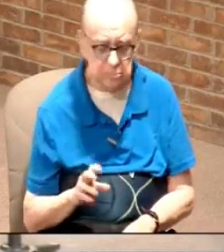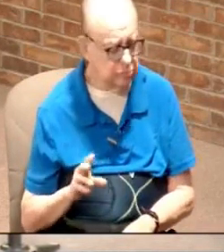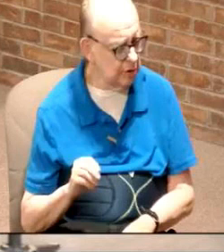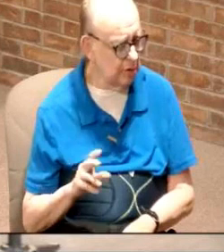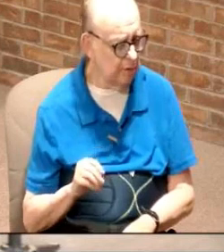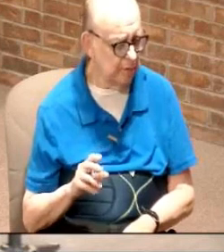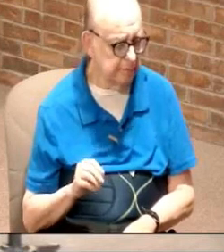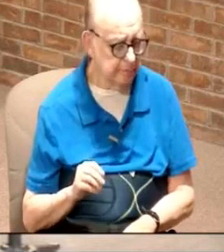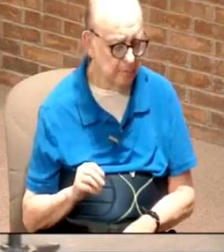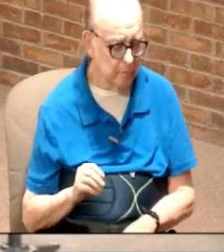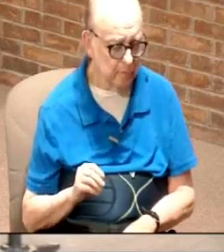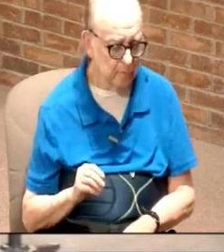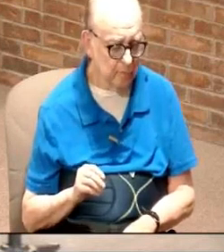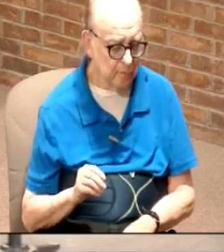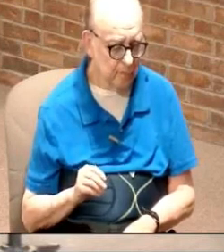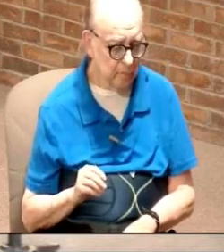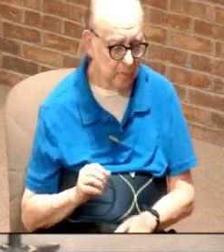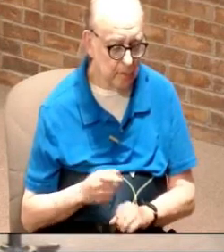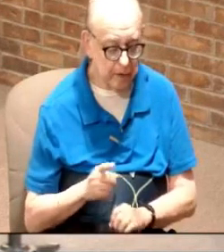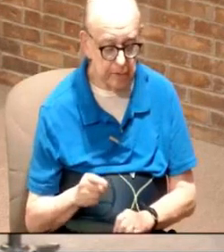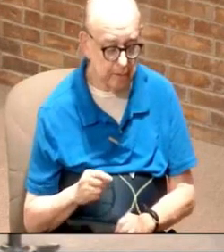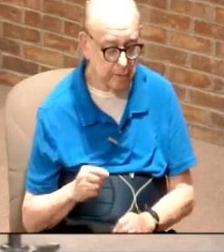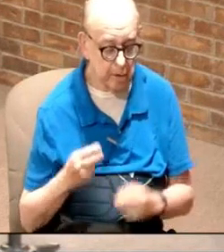No. Makes them human.